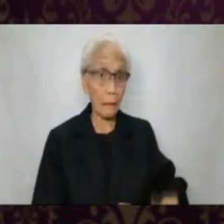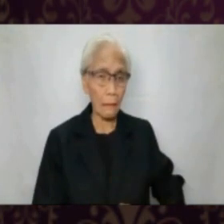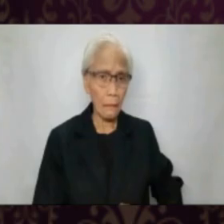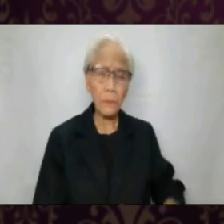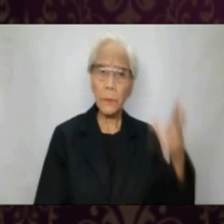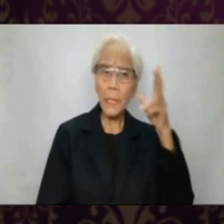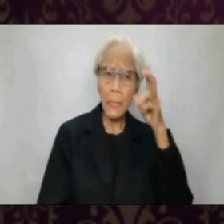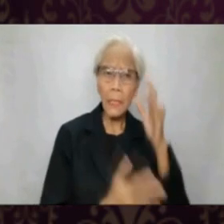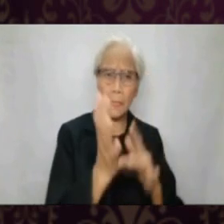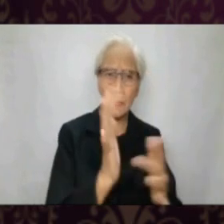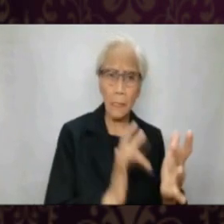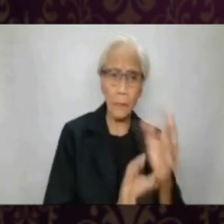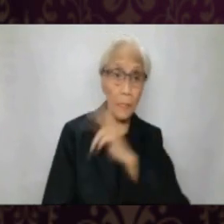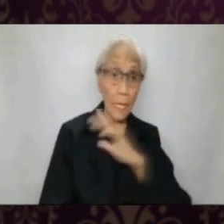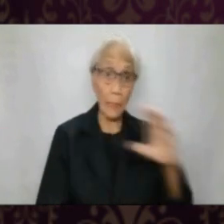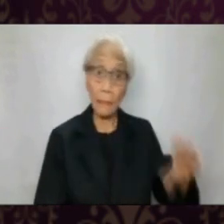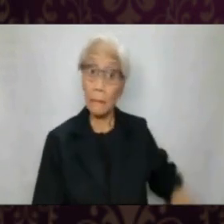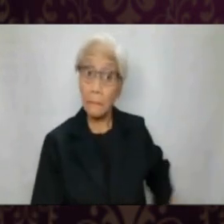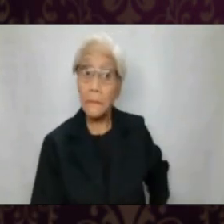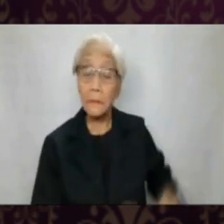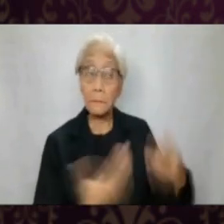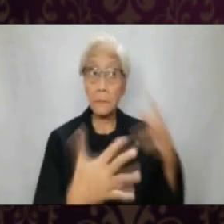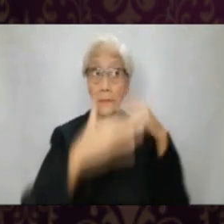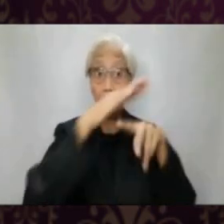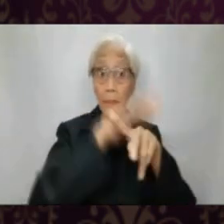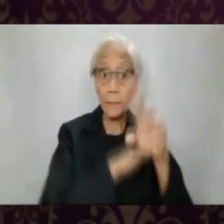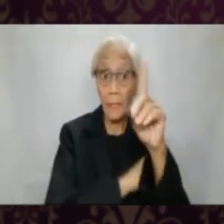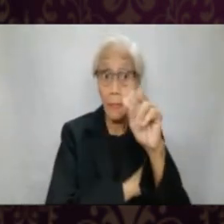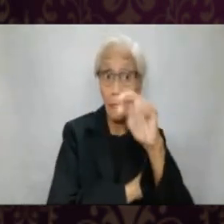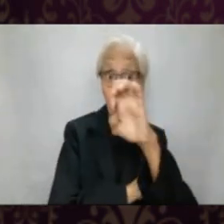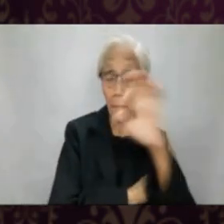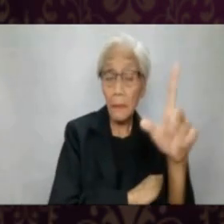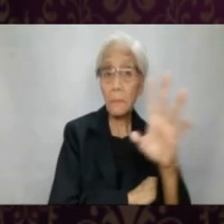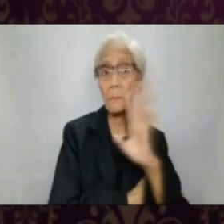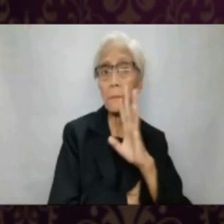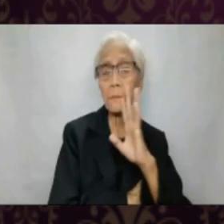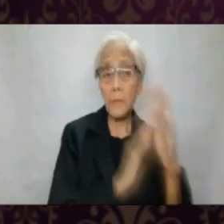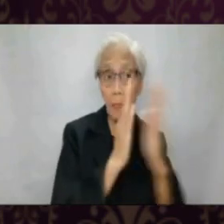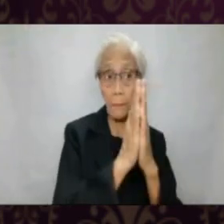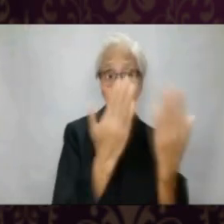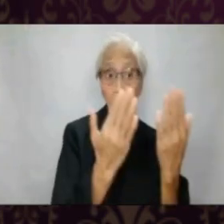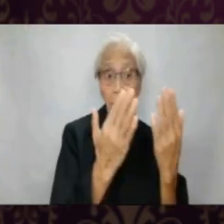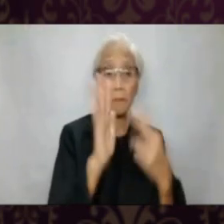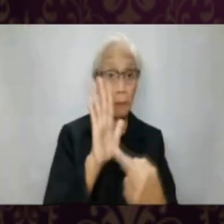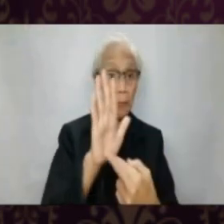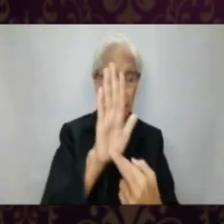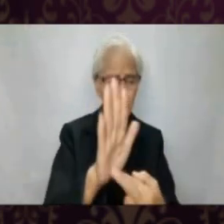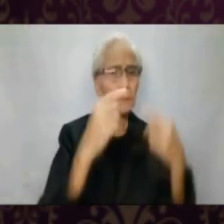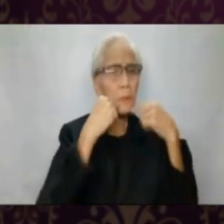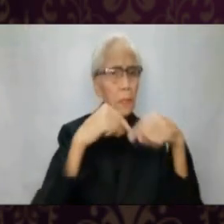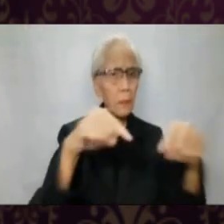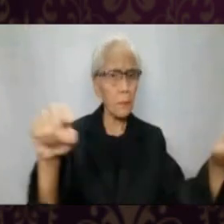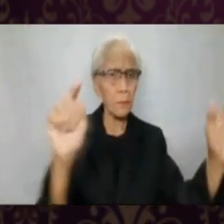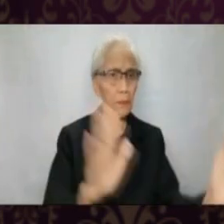King. We hear Jesus, the King, prophesied by Daniel and spoken of by the book of Revelations,